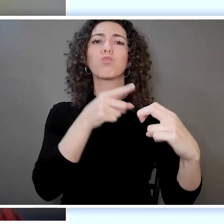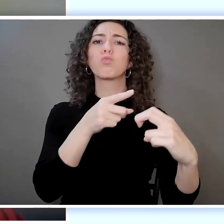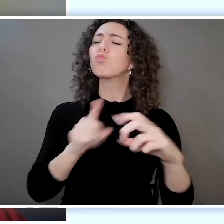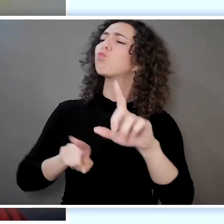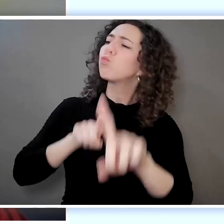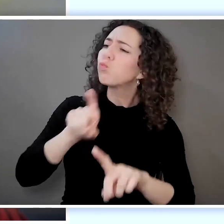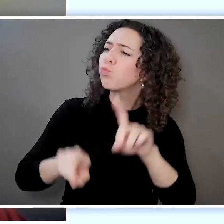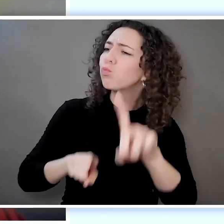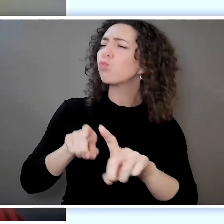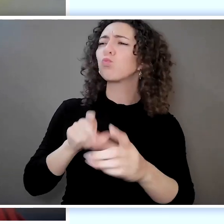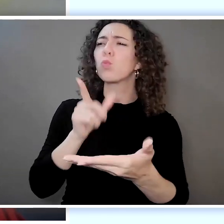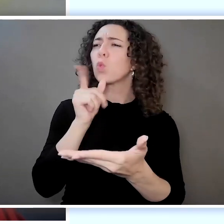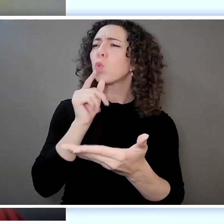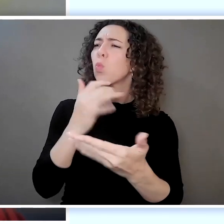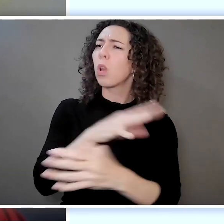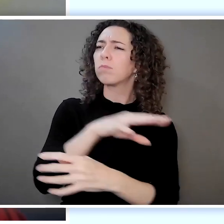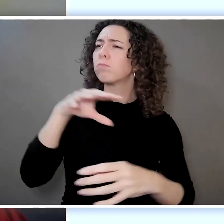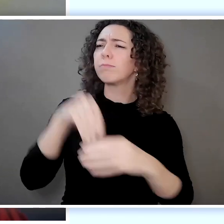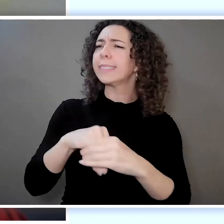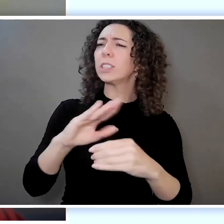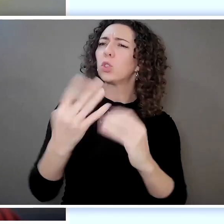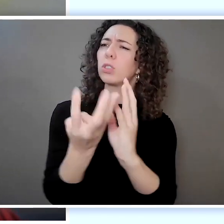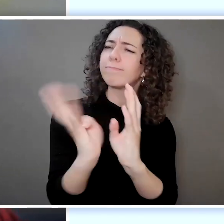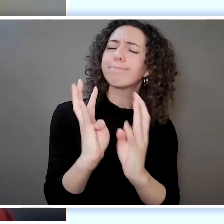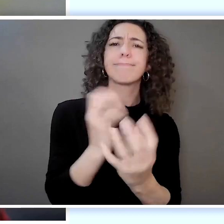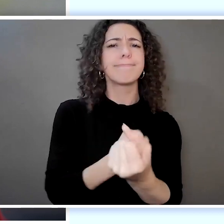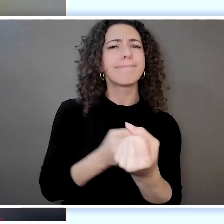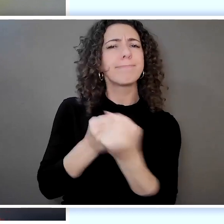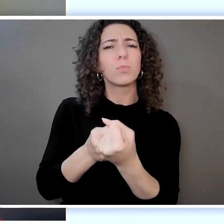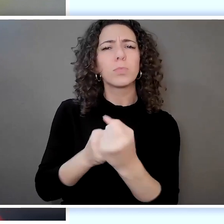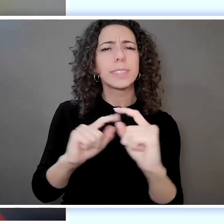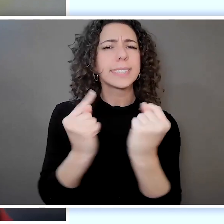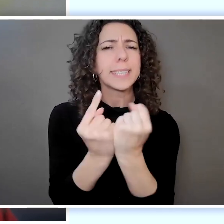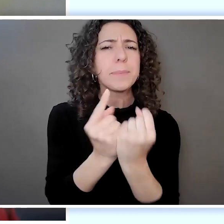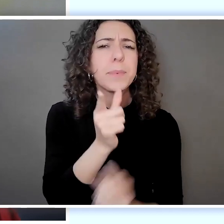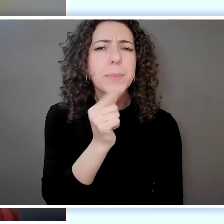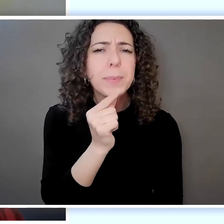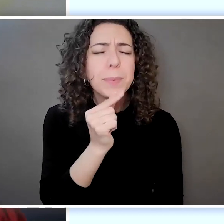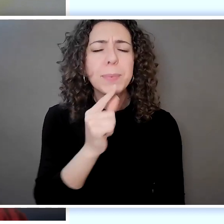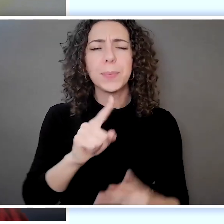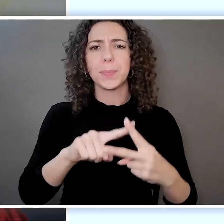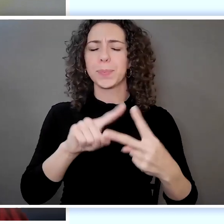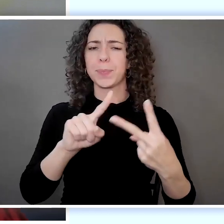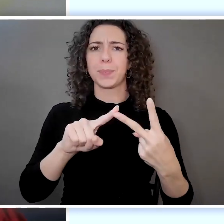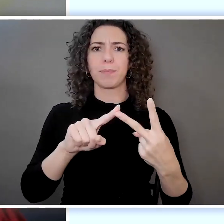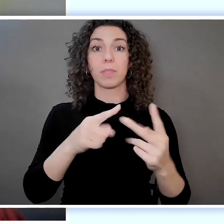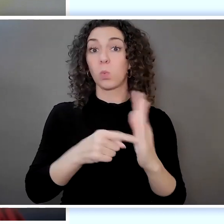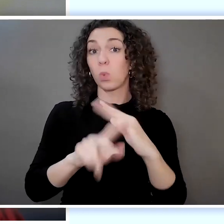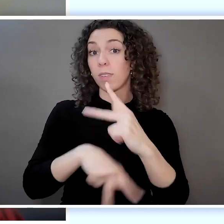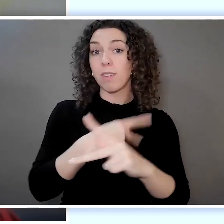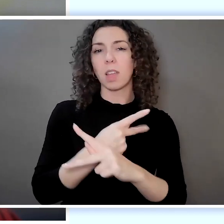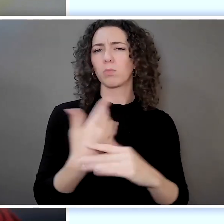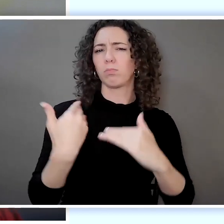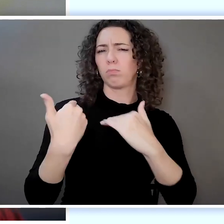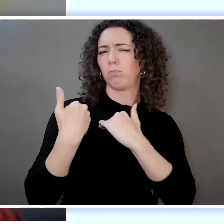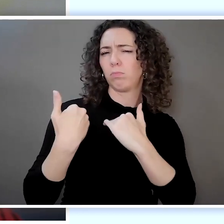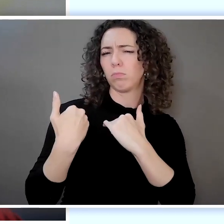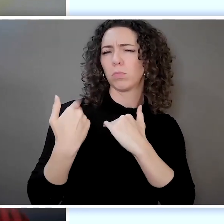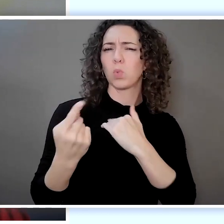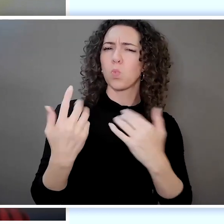asking me questions like, who do I want in my circle, and what type of